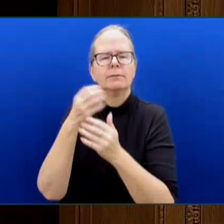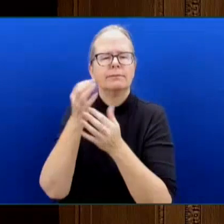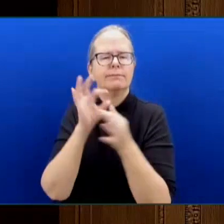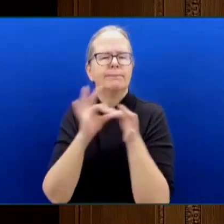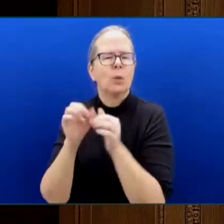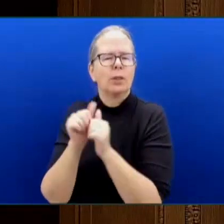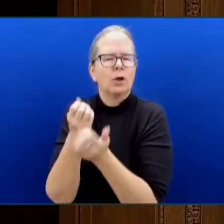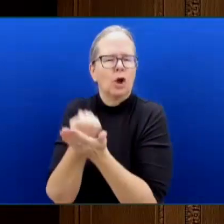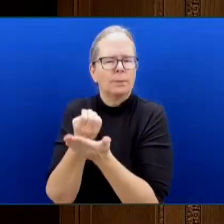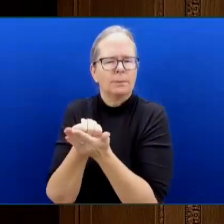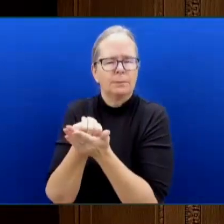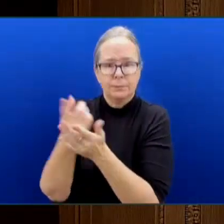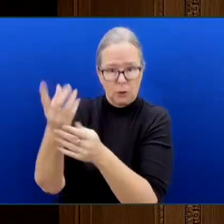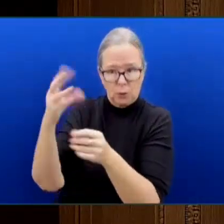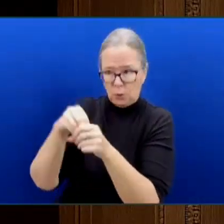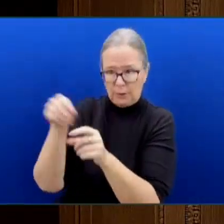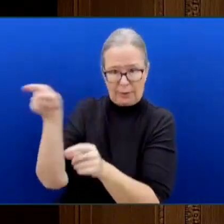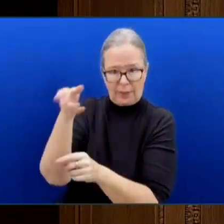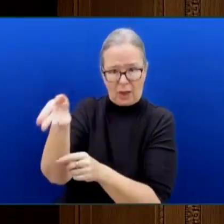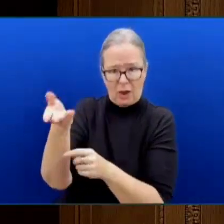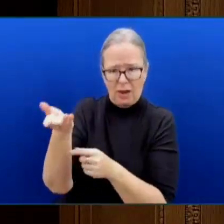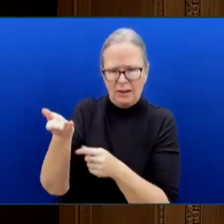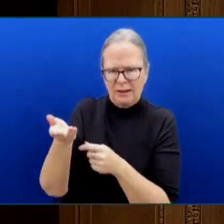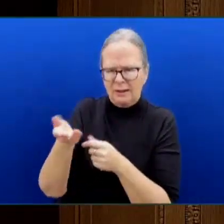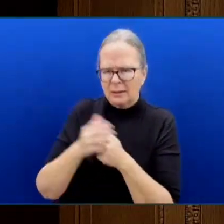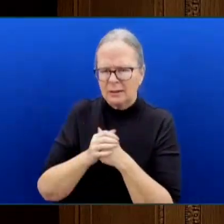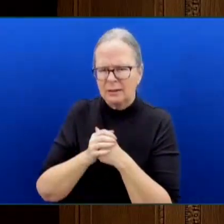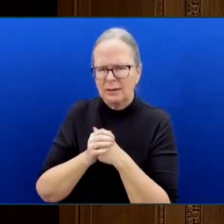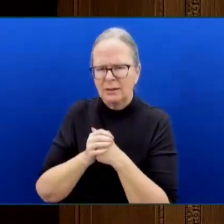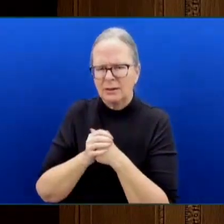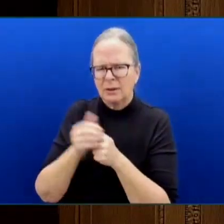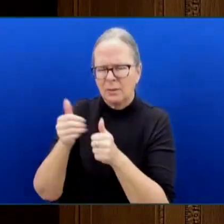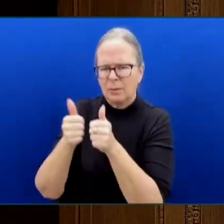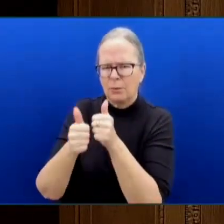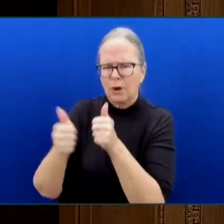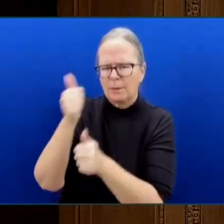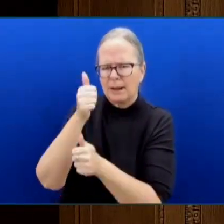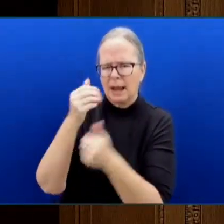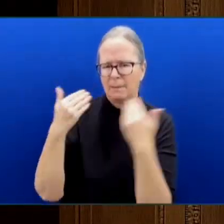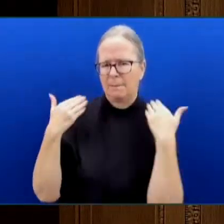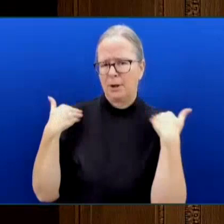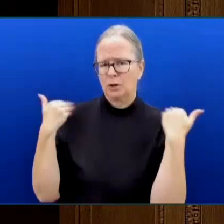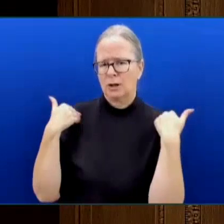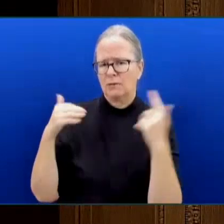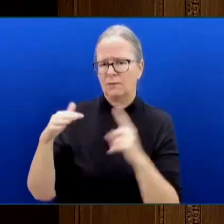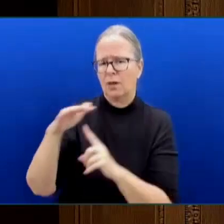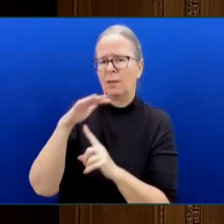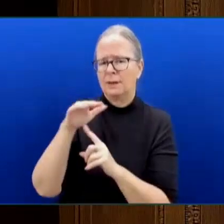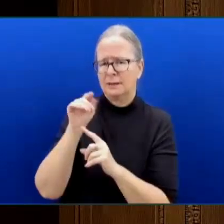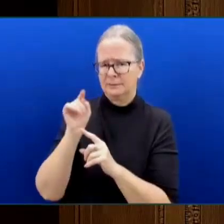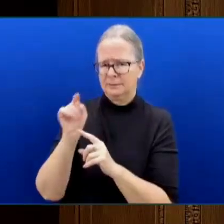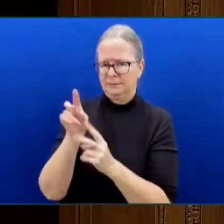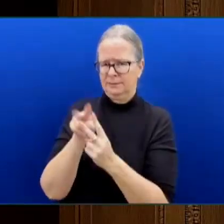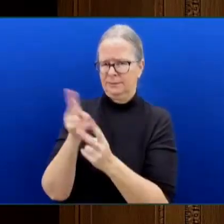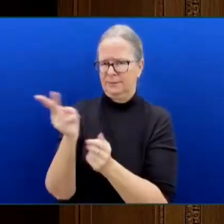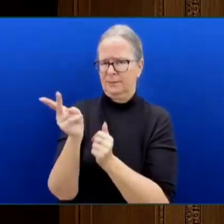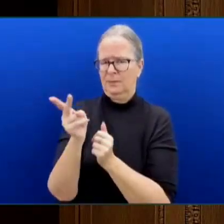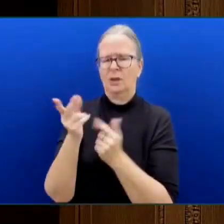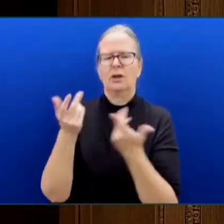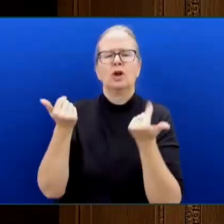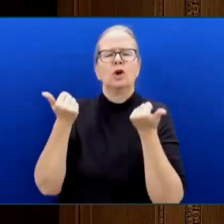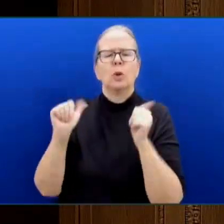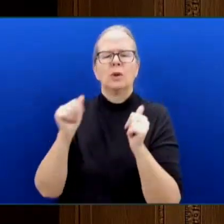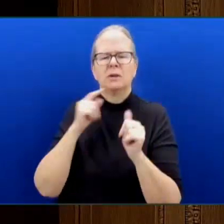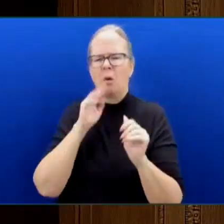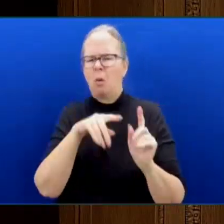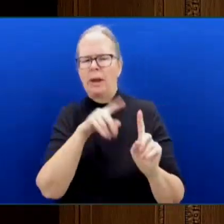Premier and the Environment Minister are doing everything they can to discredit him and his